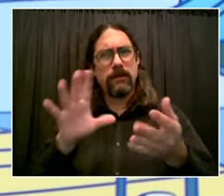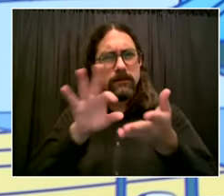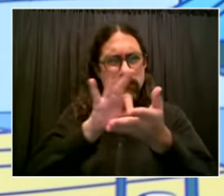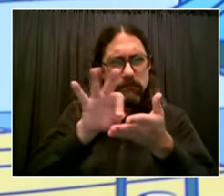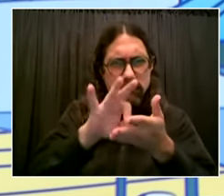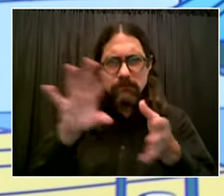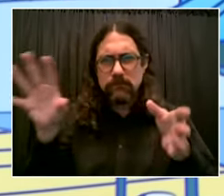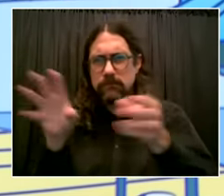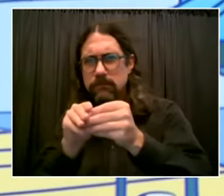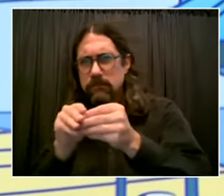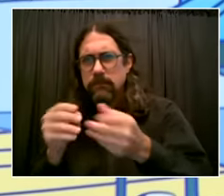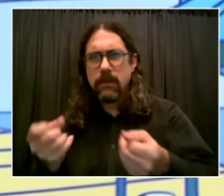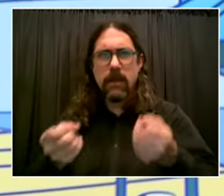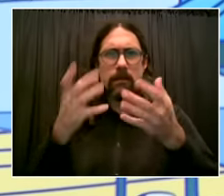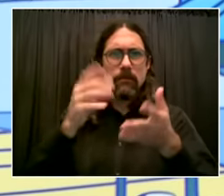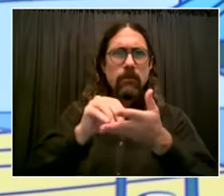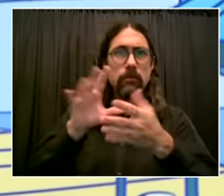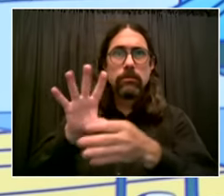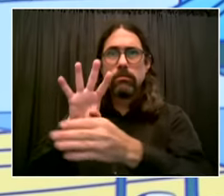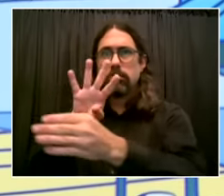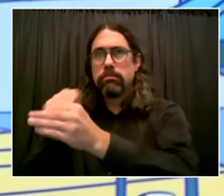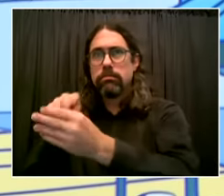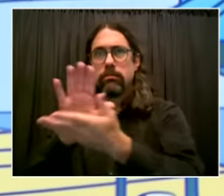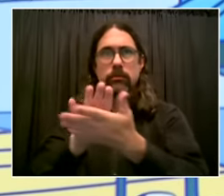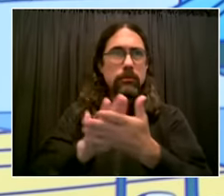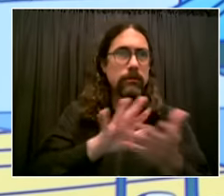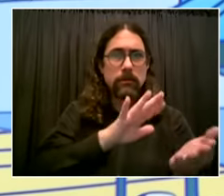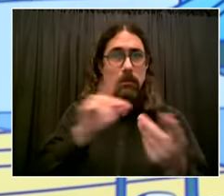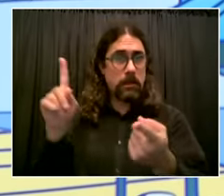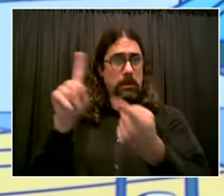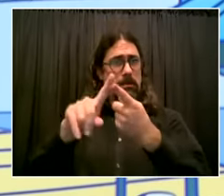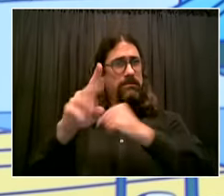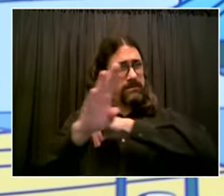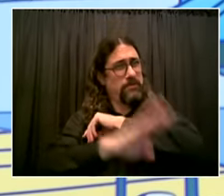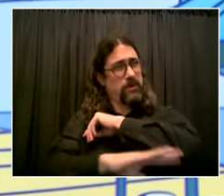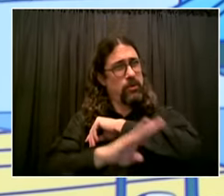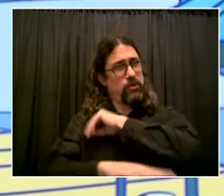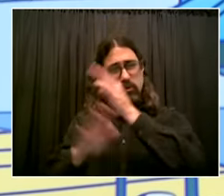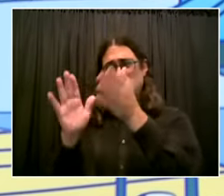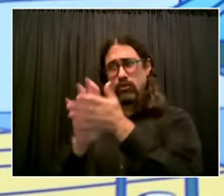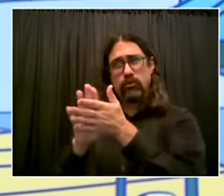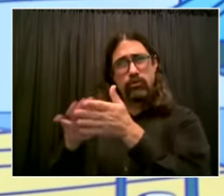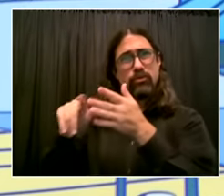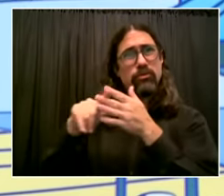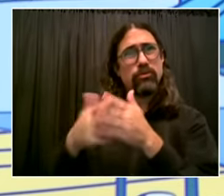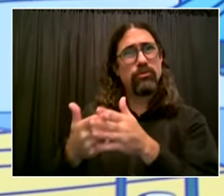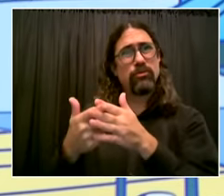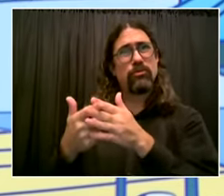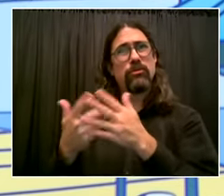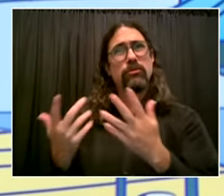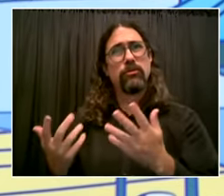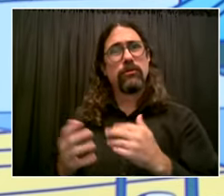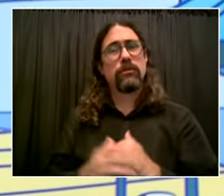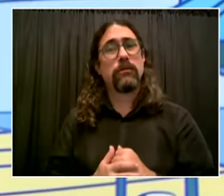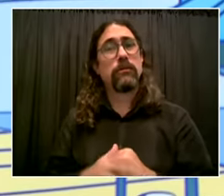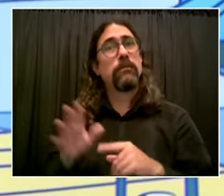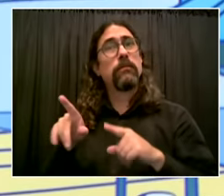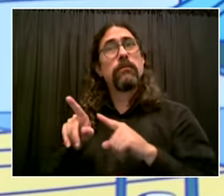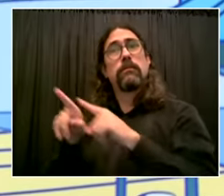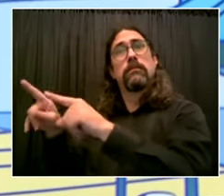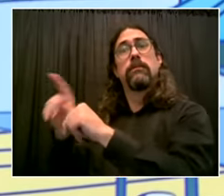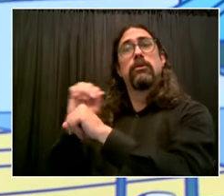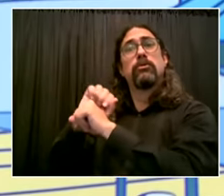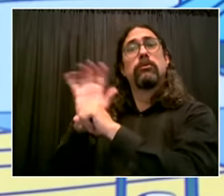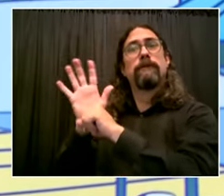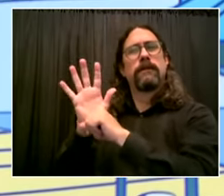whether they are people who were away from the city coming back whether they're people a lot of kids spend their summers uh